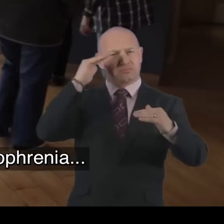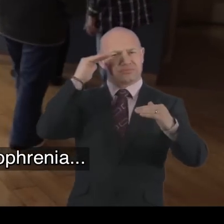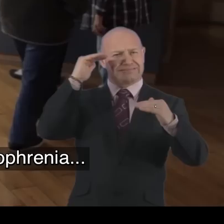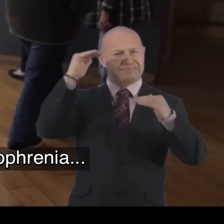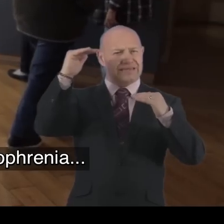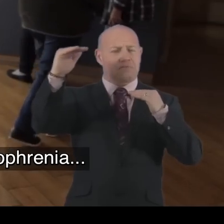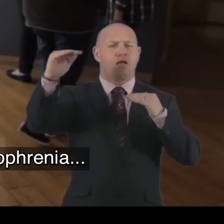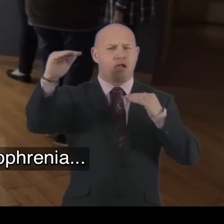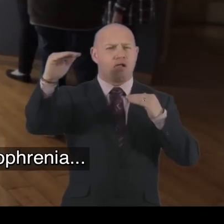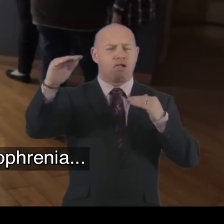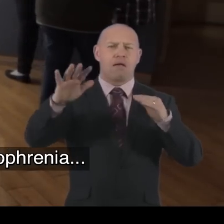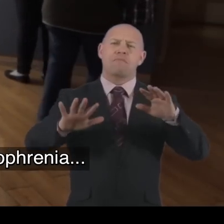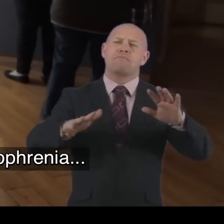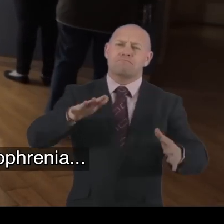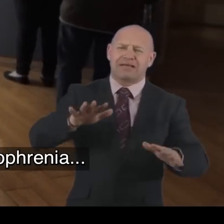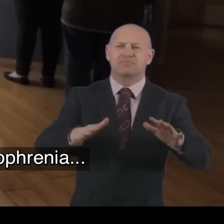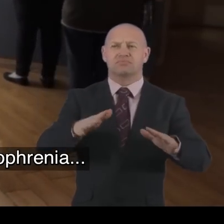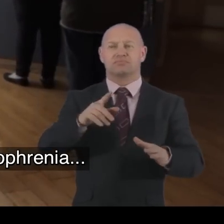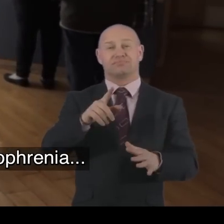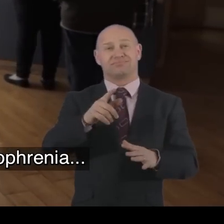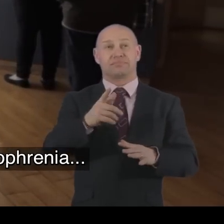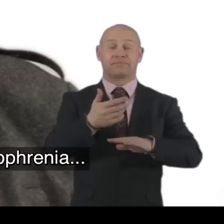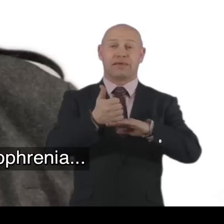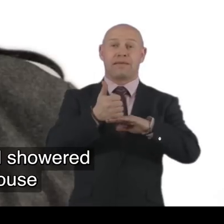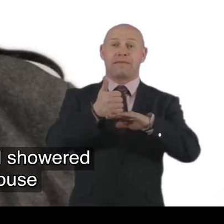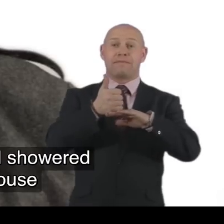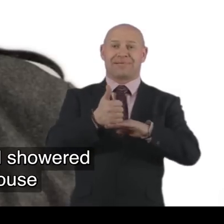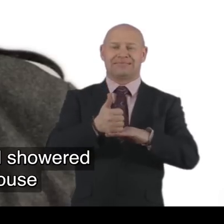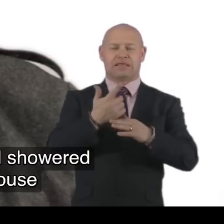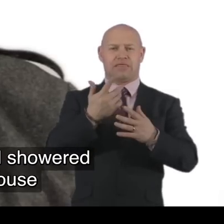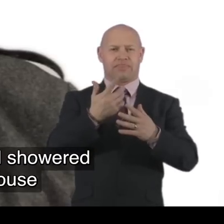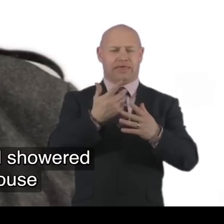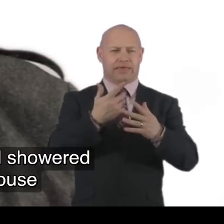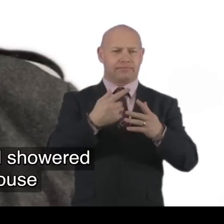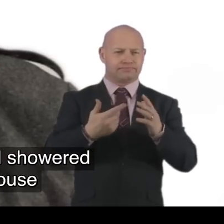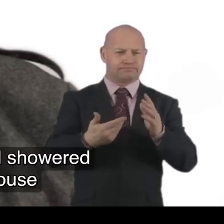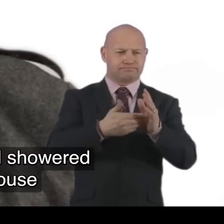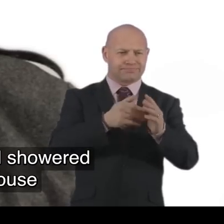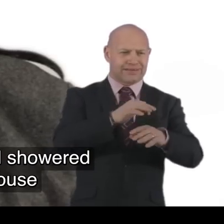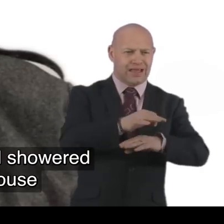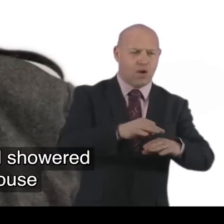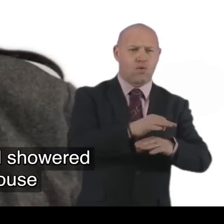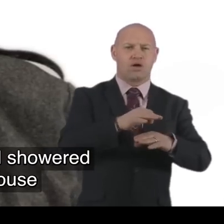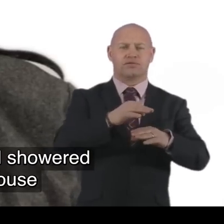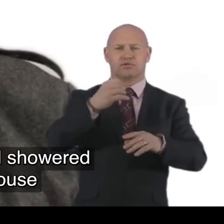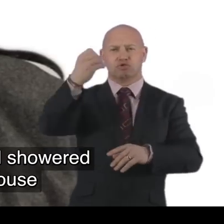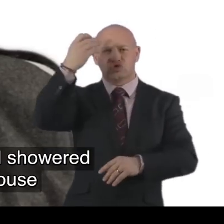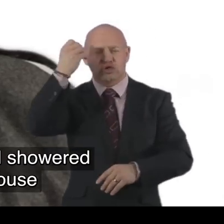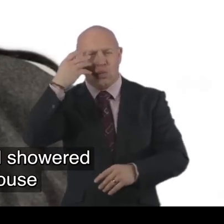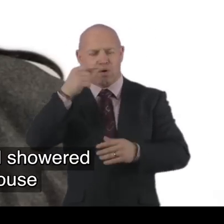Was stable. And. Basically. They upped the hours. And the.